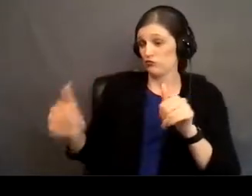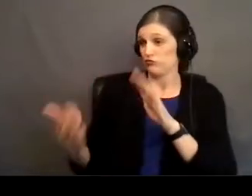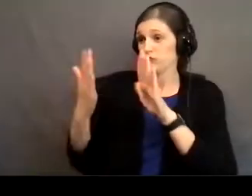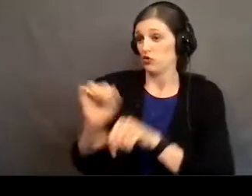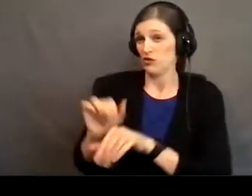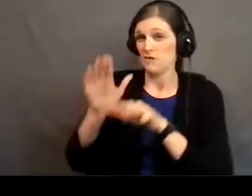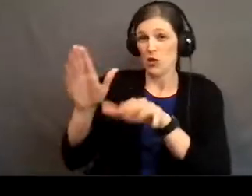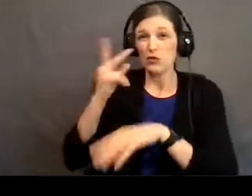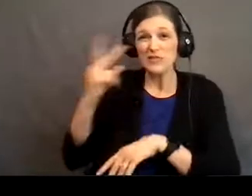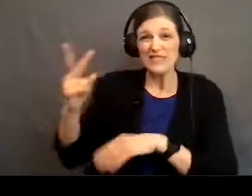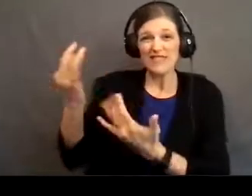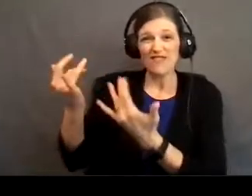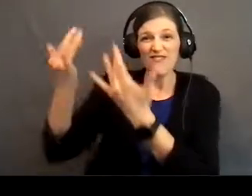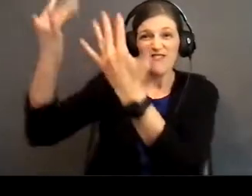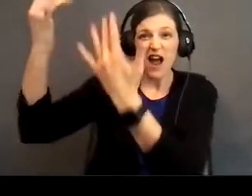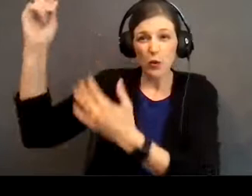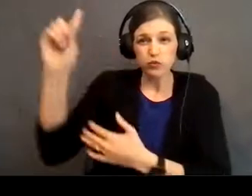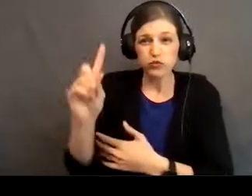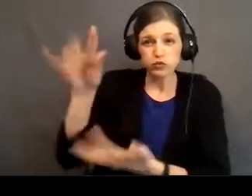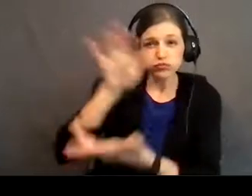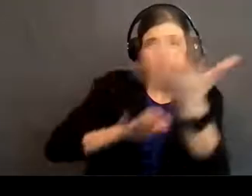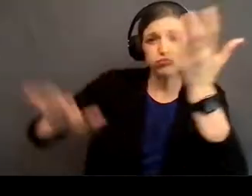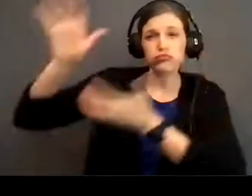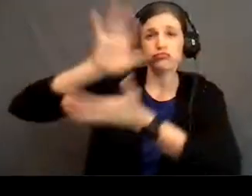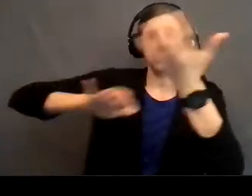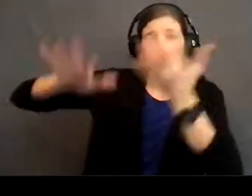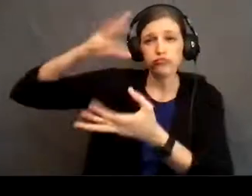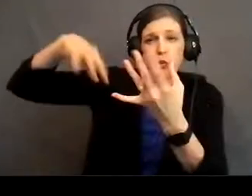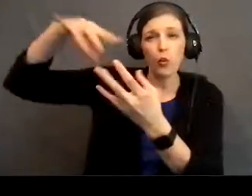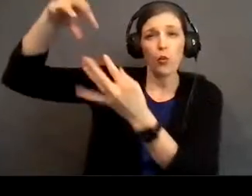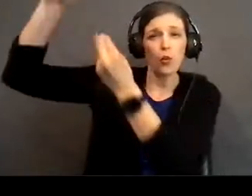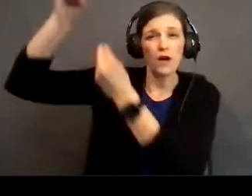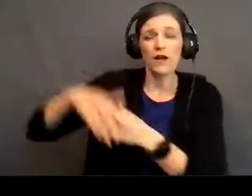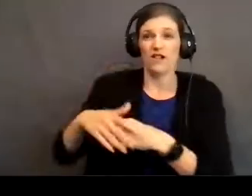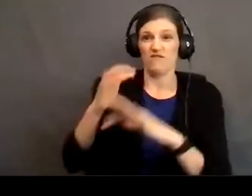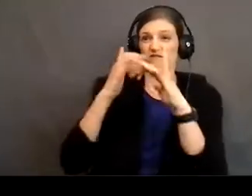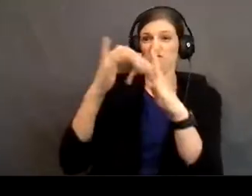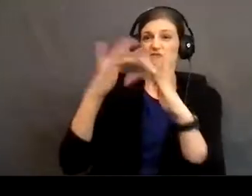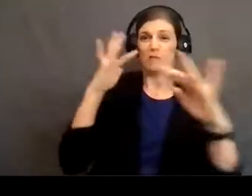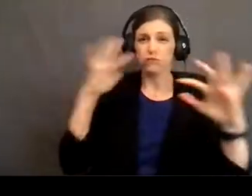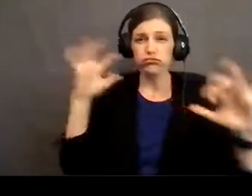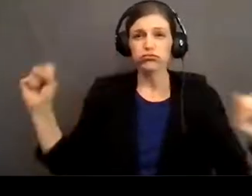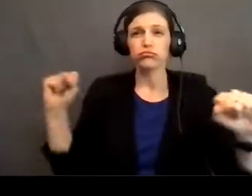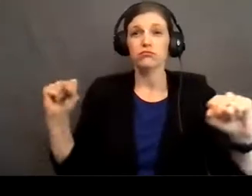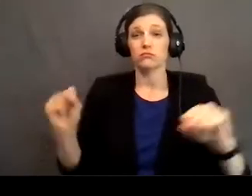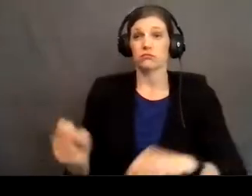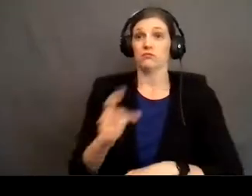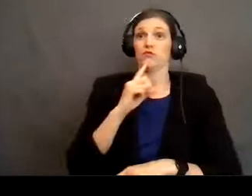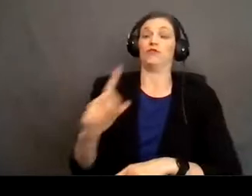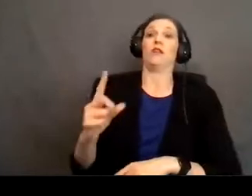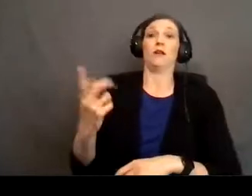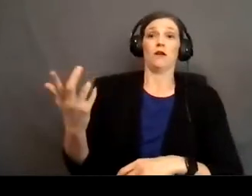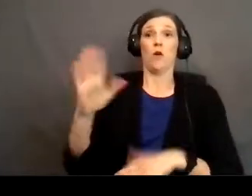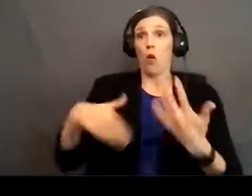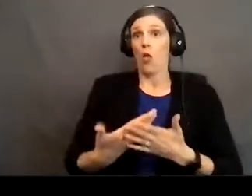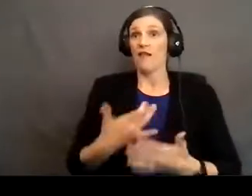see fire descend. You see smoke billowing up. You see there's a trumpet blast. I mean, it's an absolute assault on all